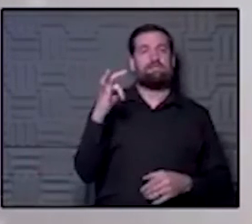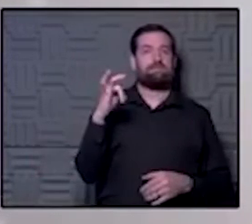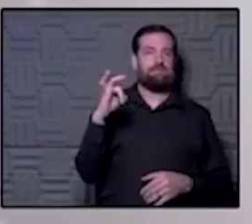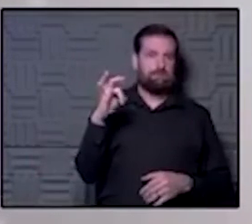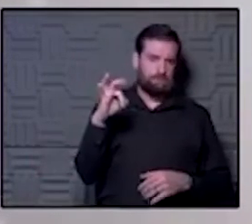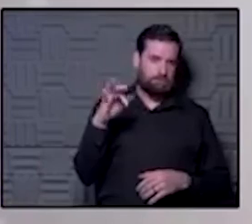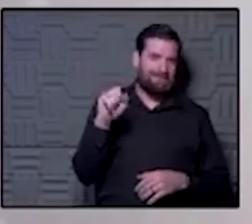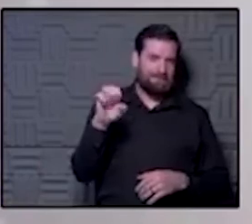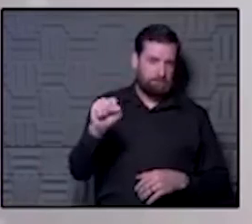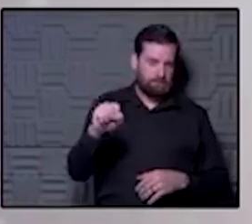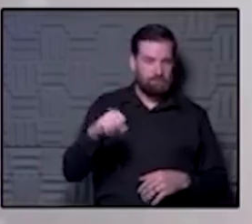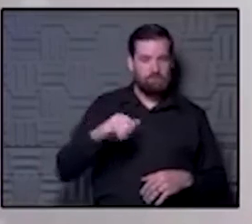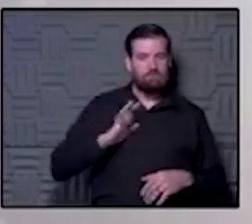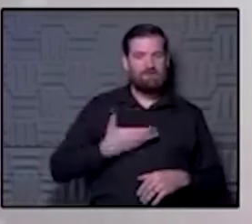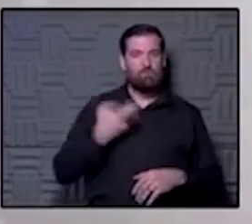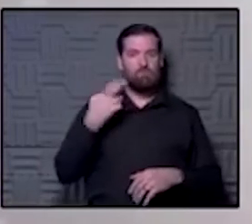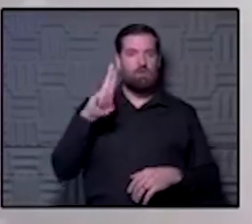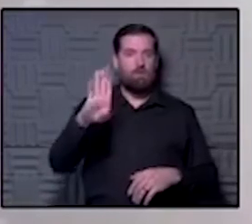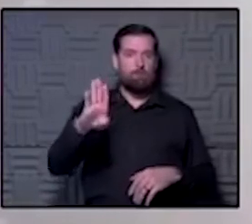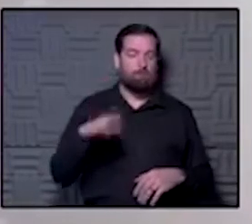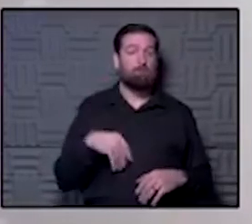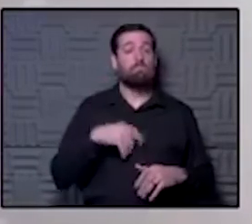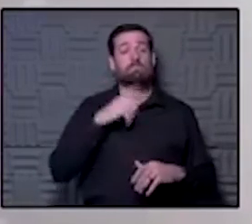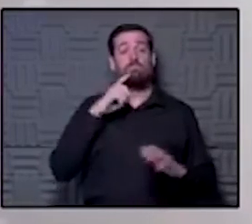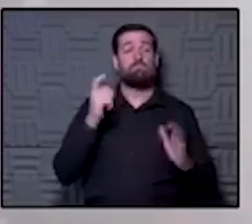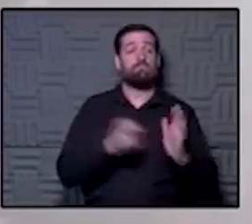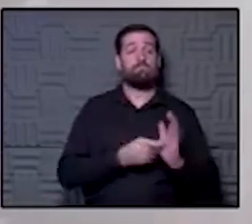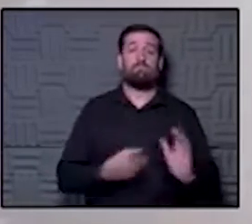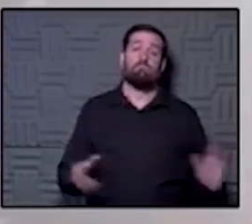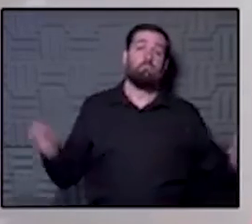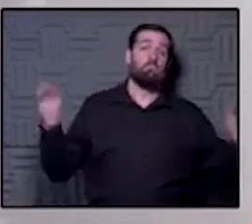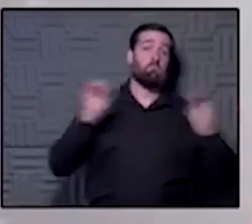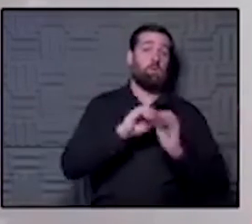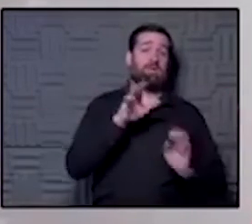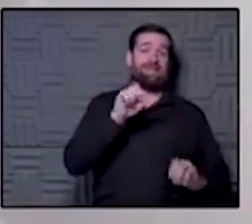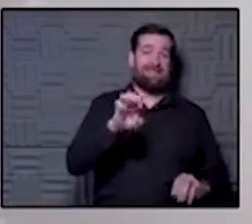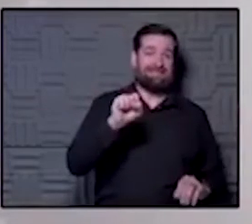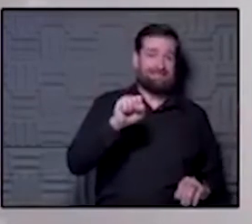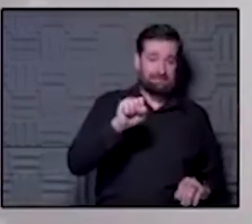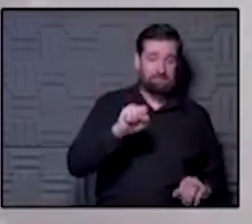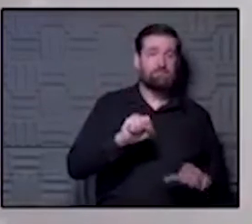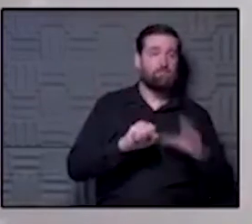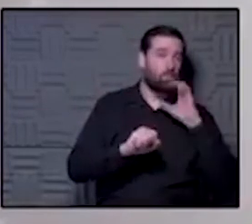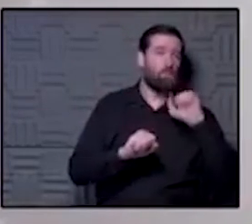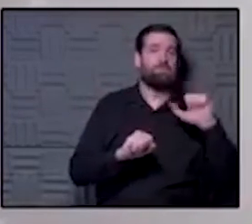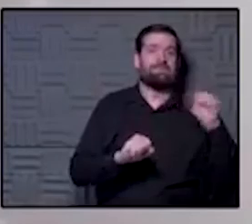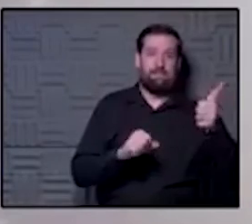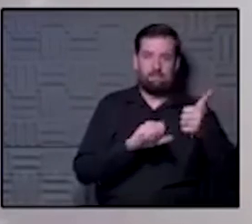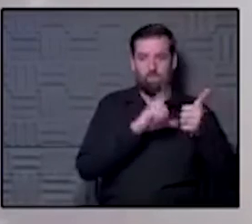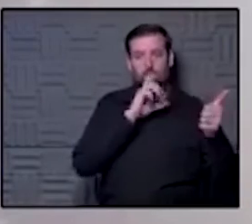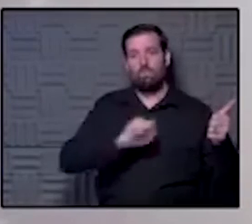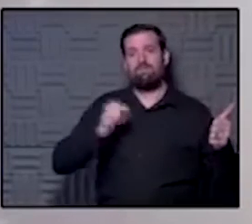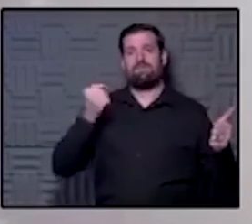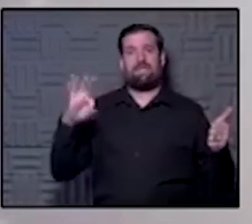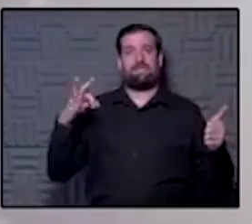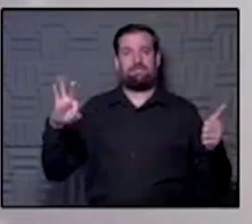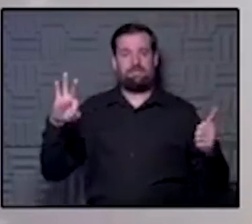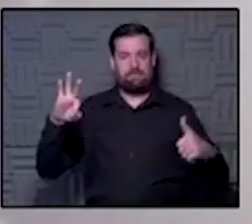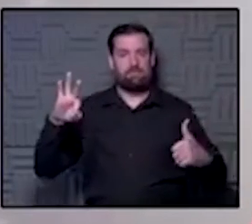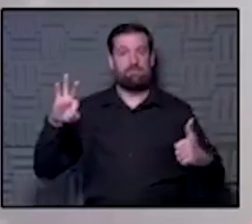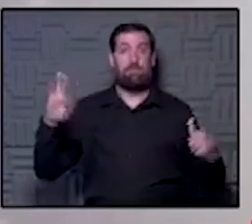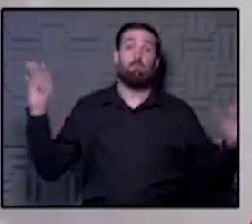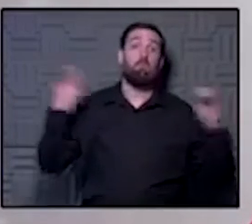and you actually see more cases among 10 to 19-year-olds than you do among